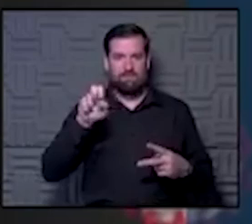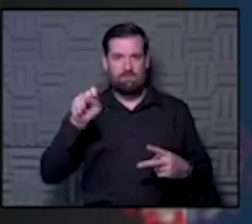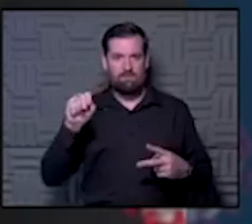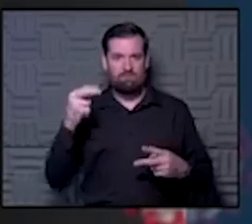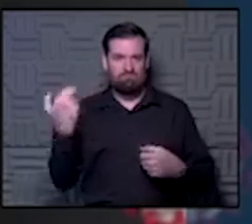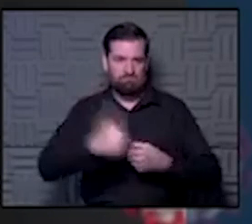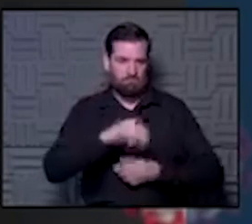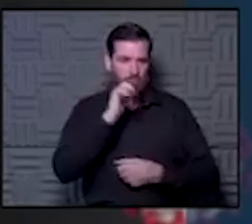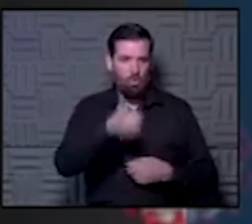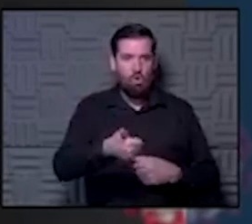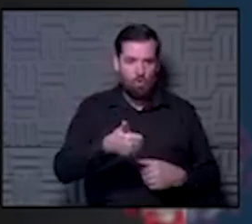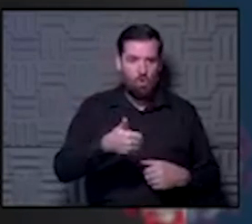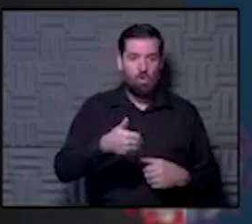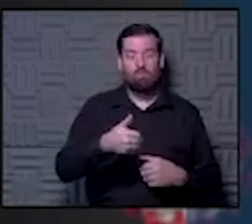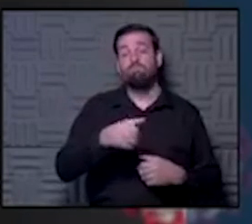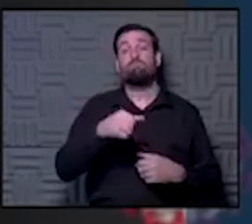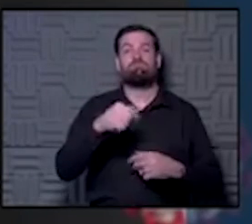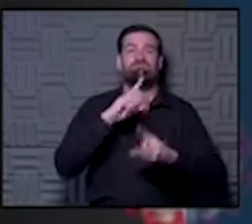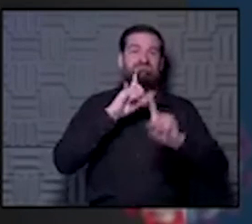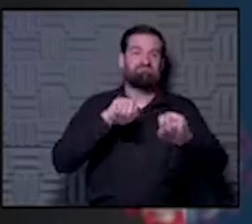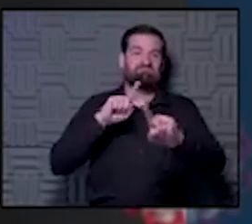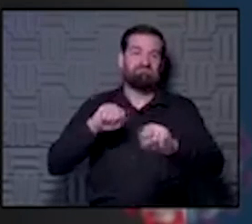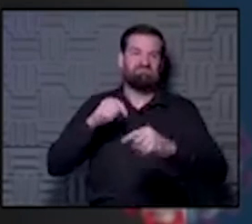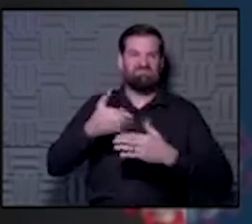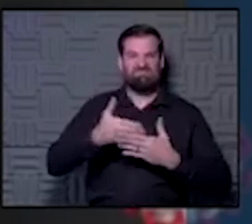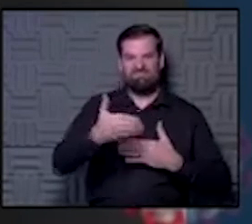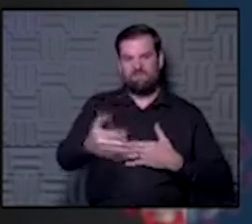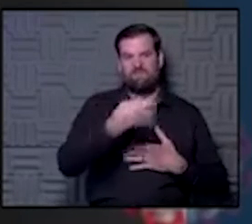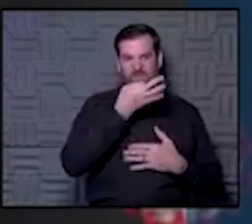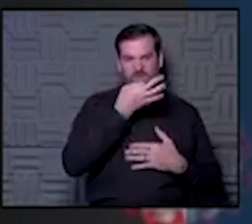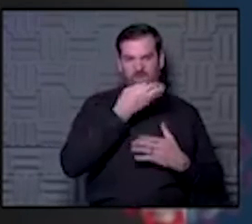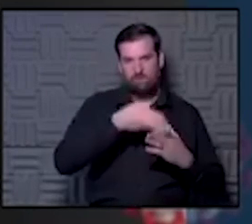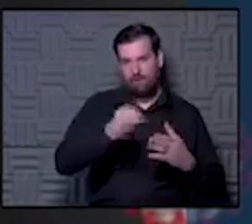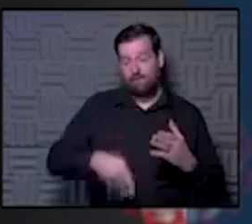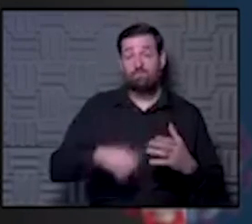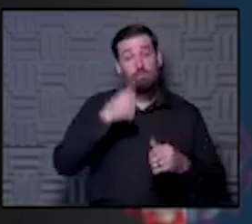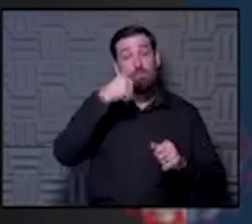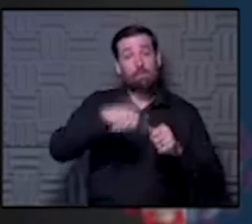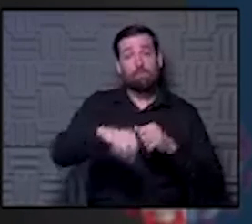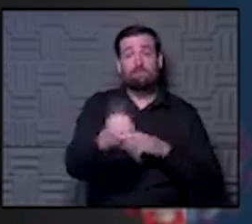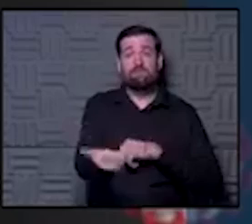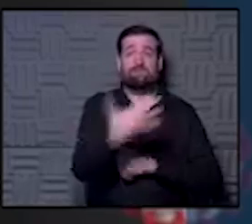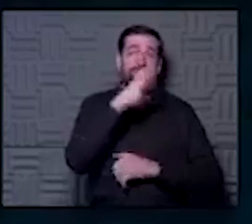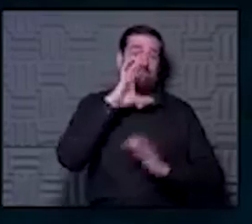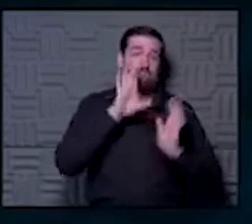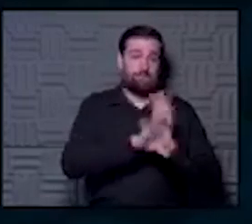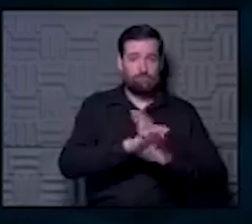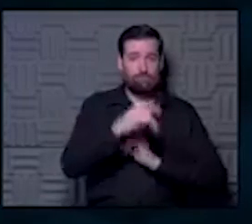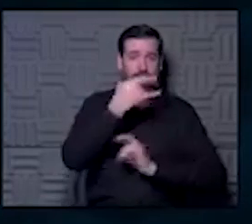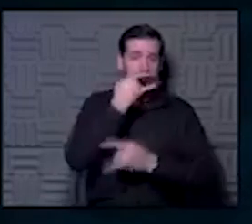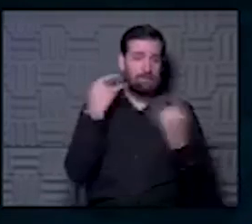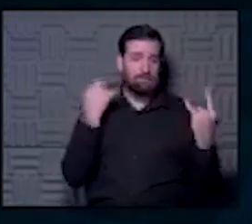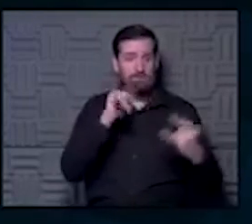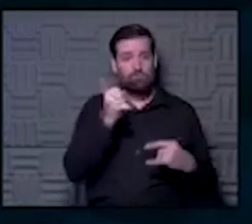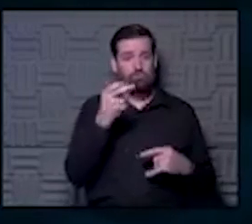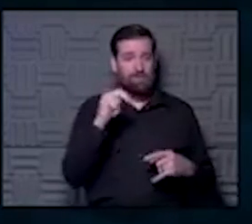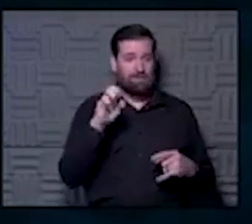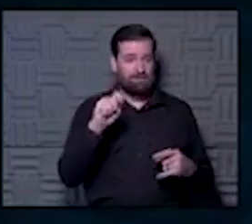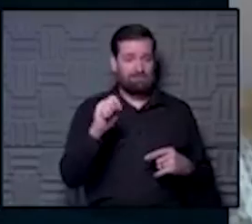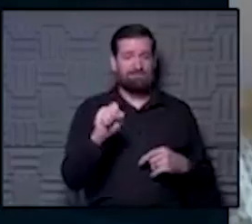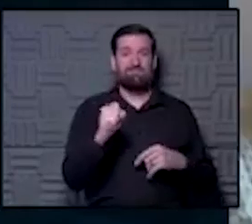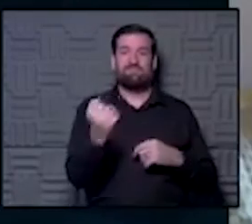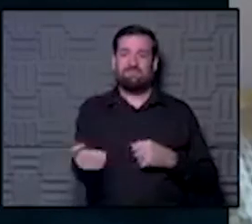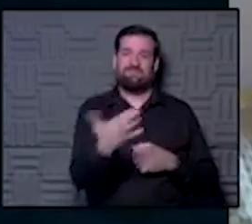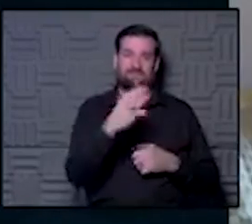Hawkeye and I to help us answer your questions as we head into the weekend. Still remember to send us those mask photos. Janet sent us this picture